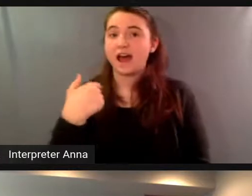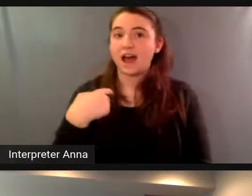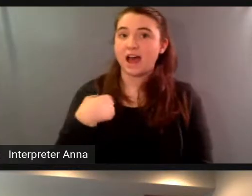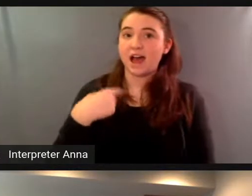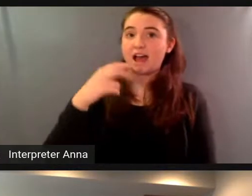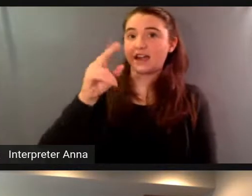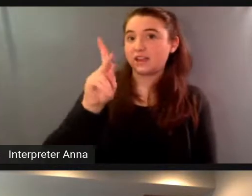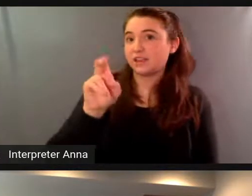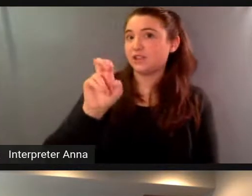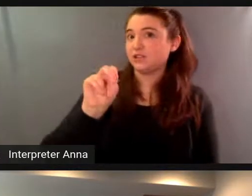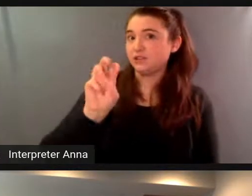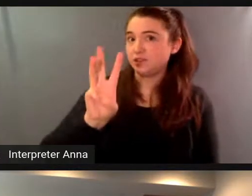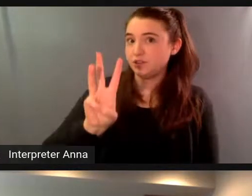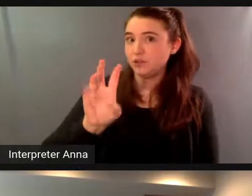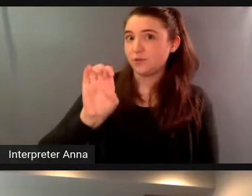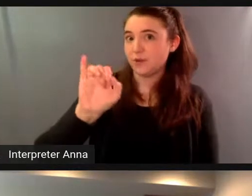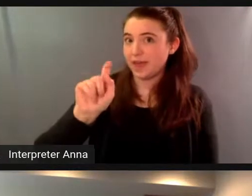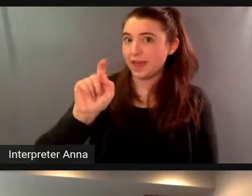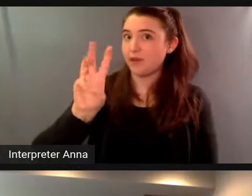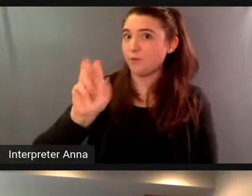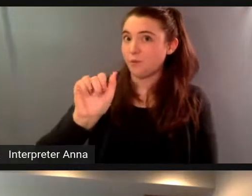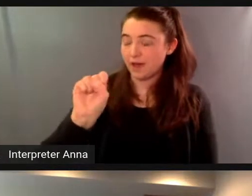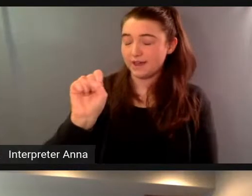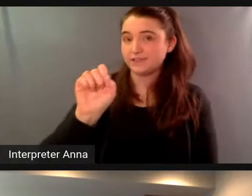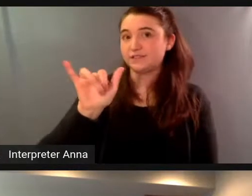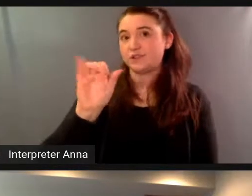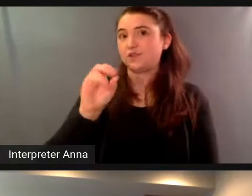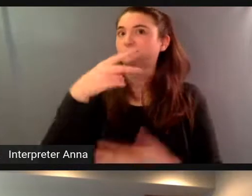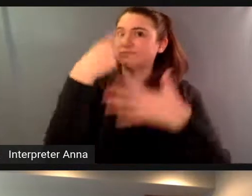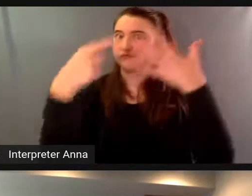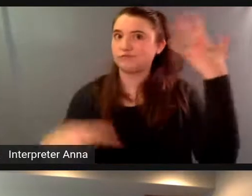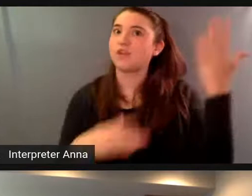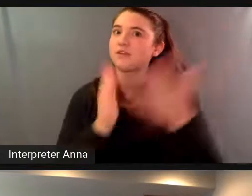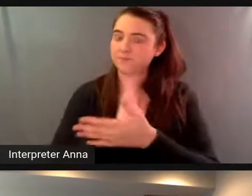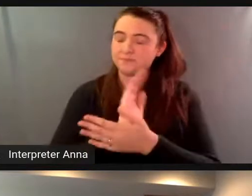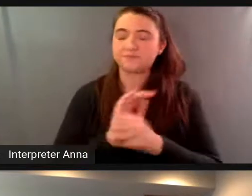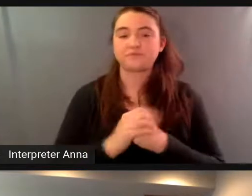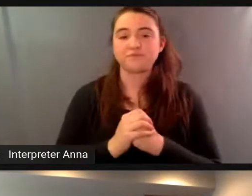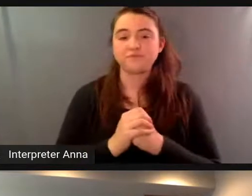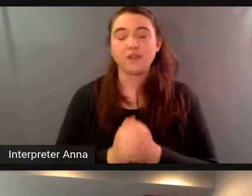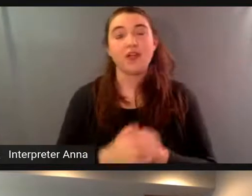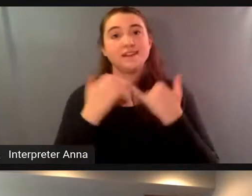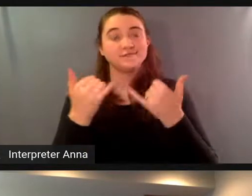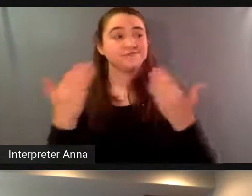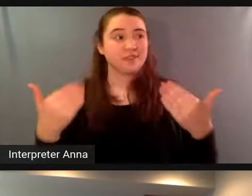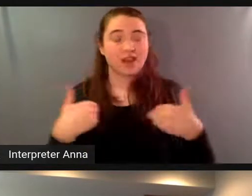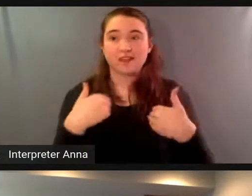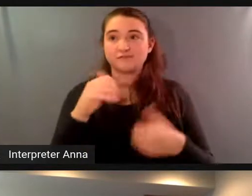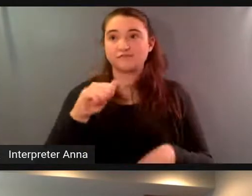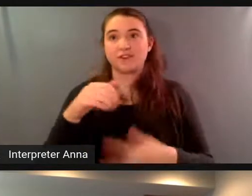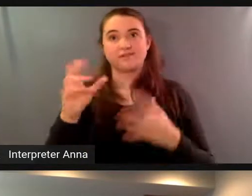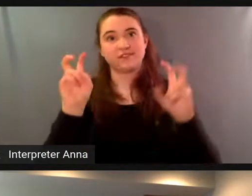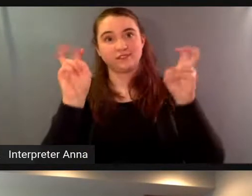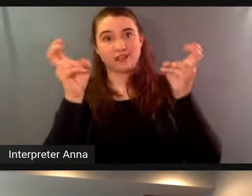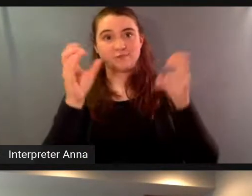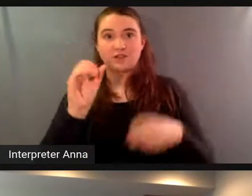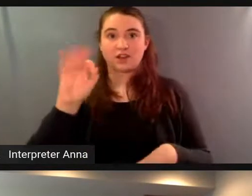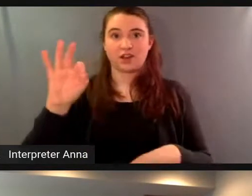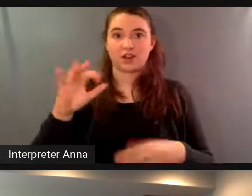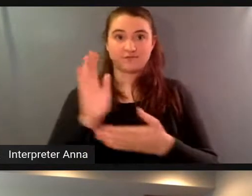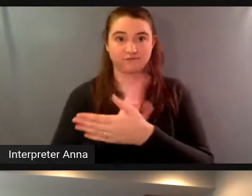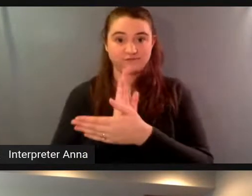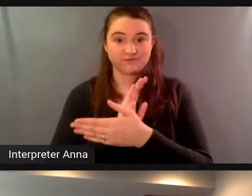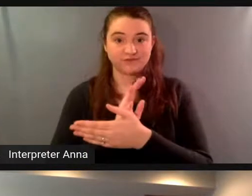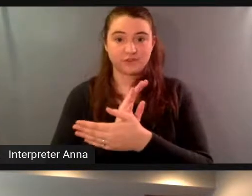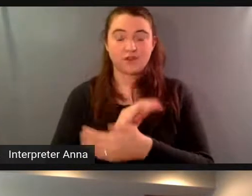subjects um of this movie one of the people one of the biospherians who spent two years involved in and i think what anyone